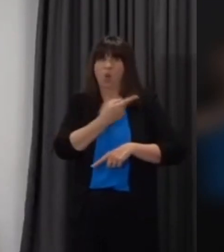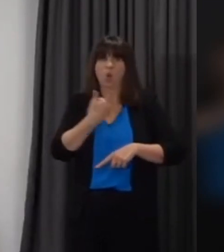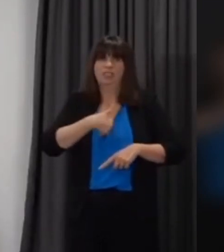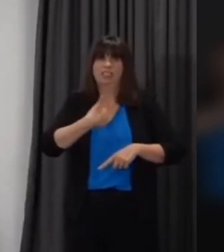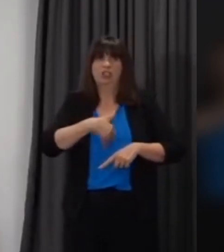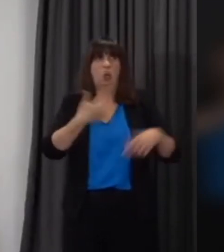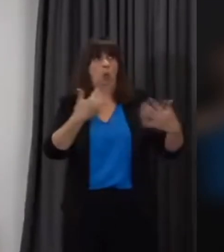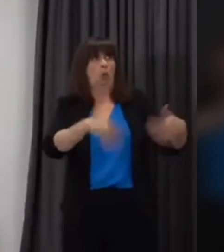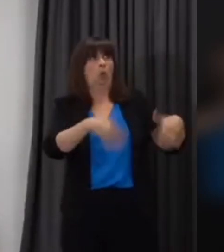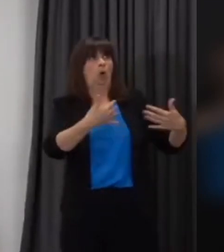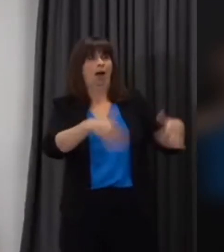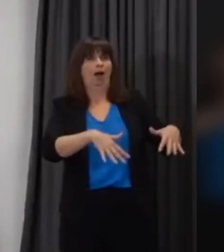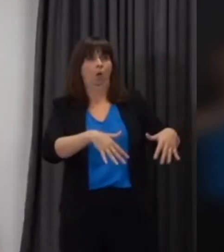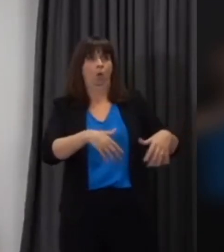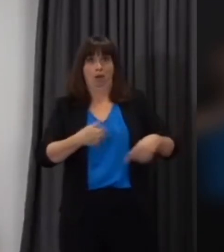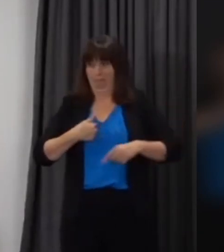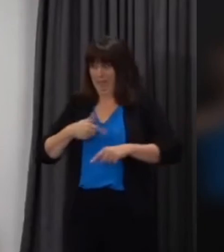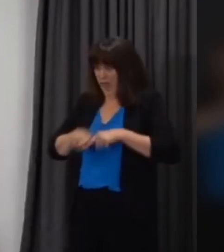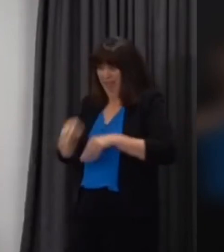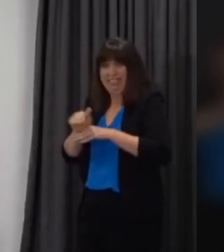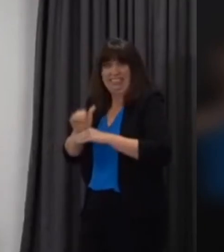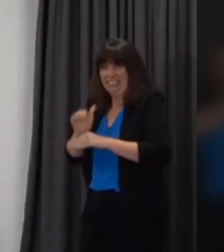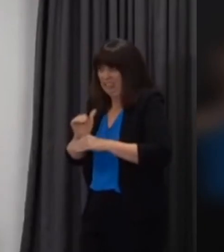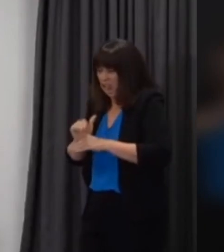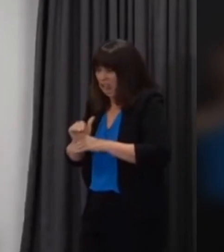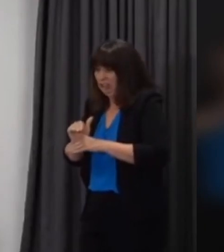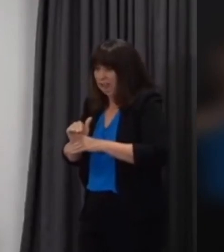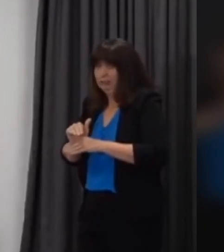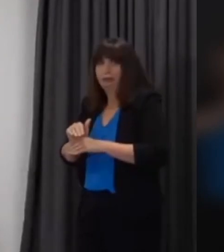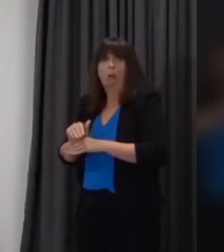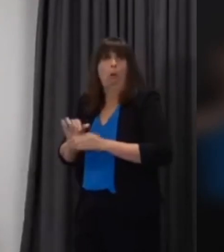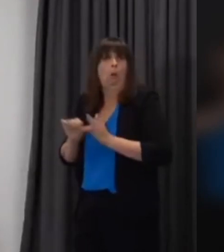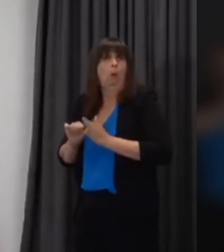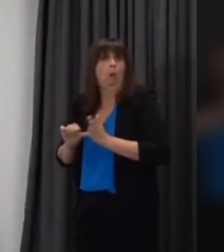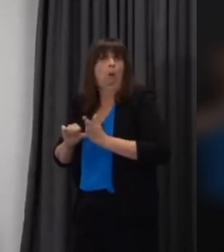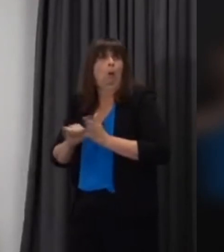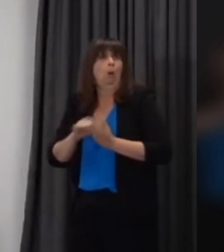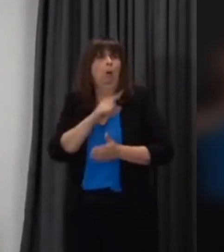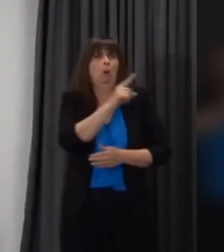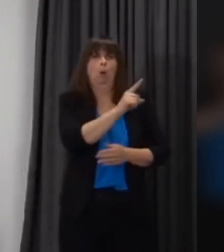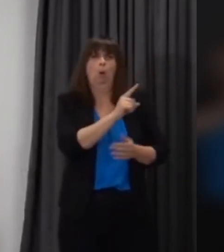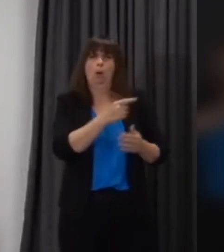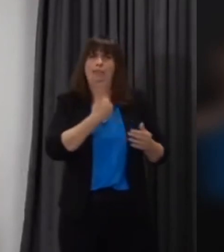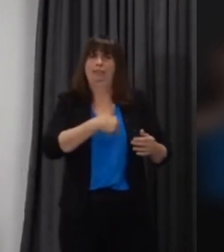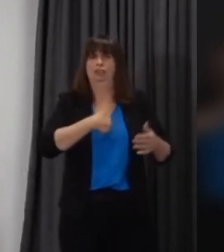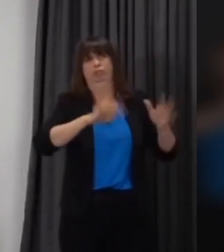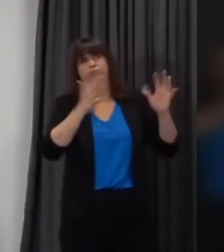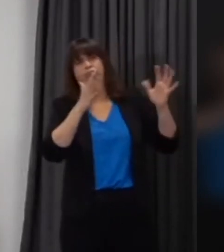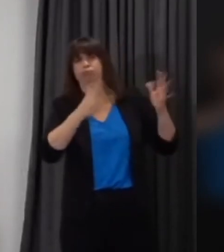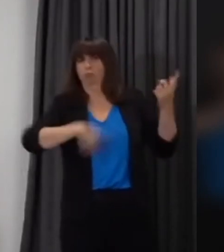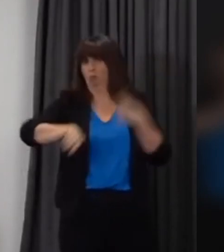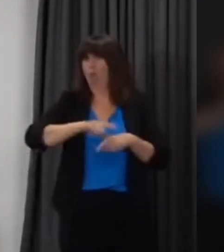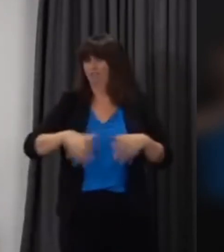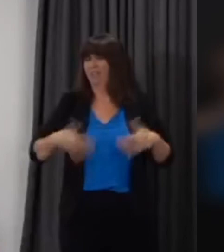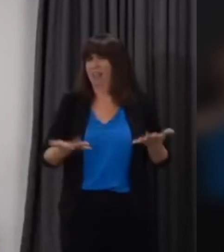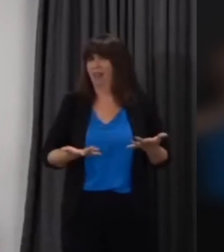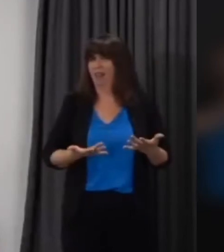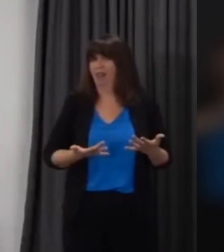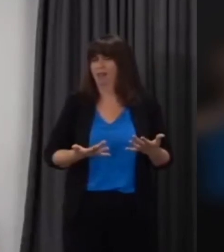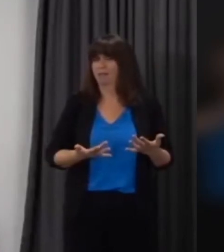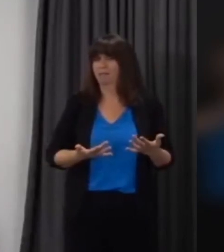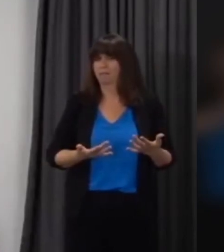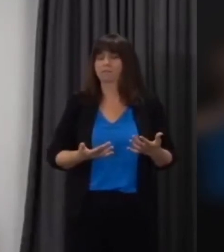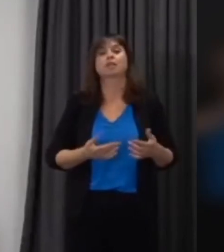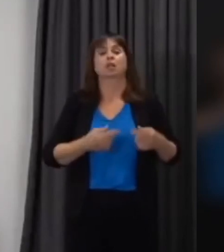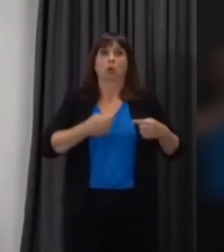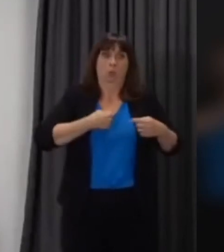challenging but rewarding job that it is as i outlined in my document last week not only are we thinking and preparing for the very